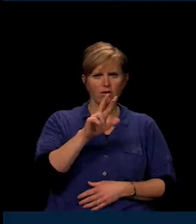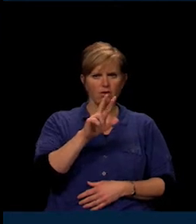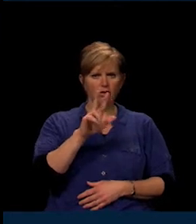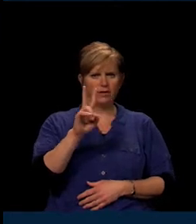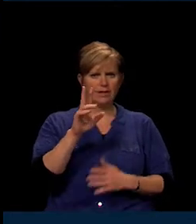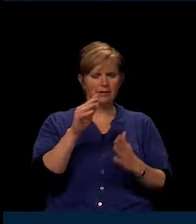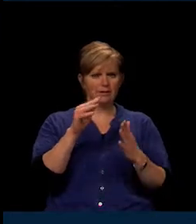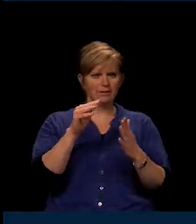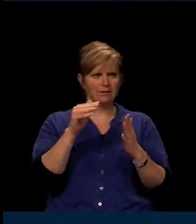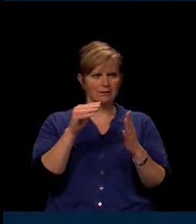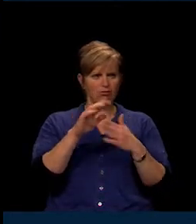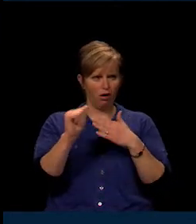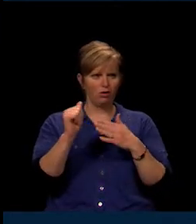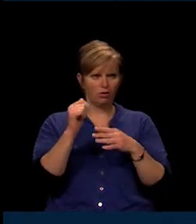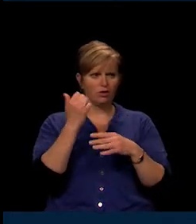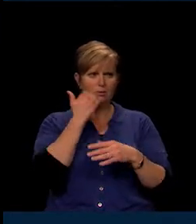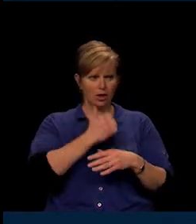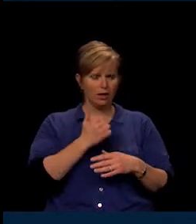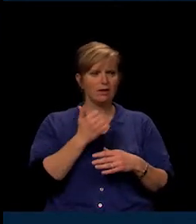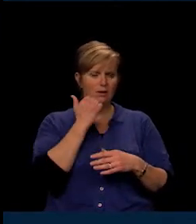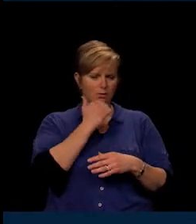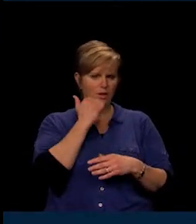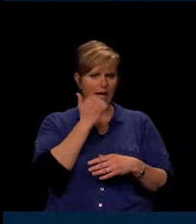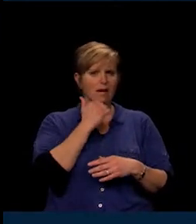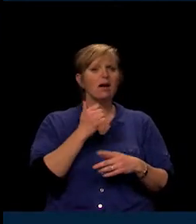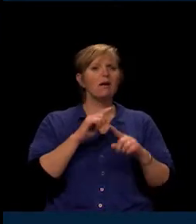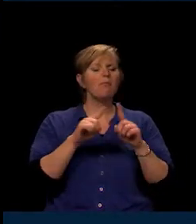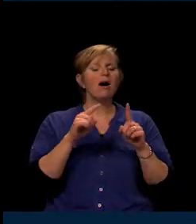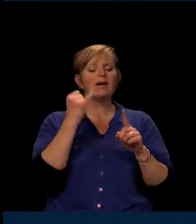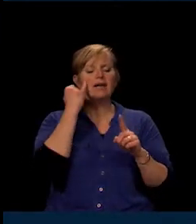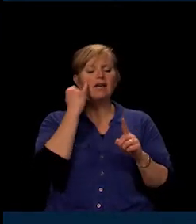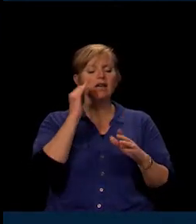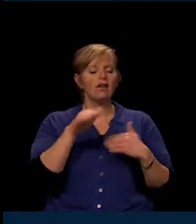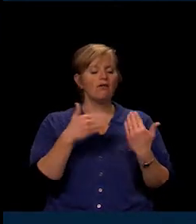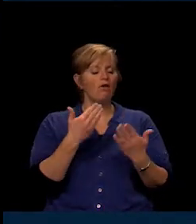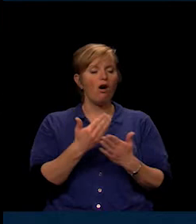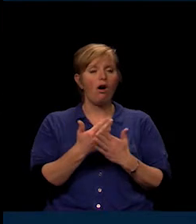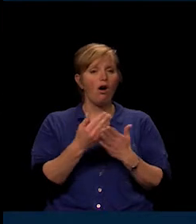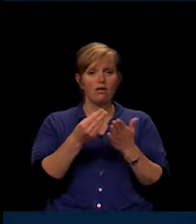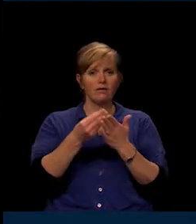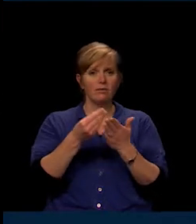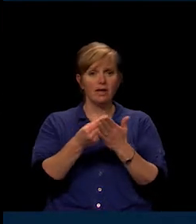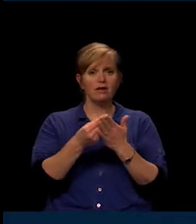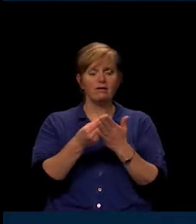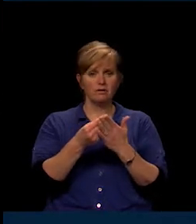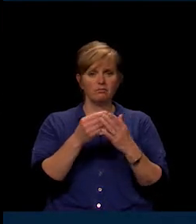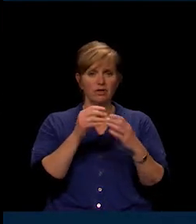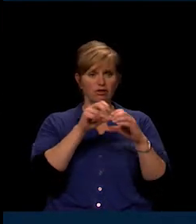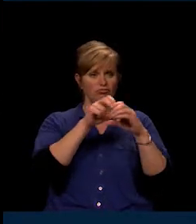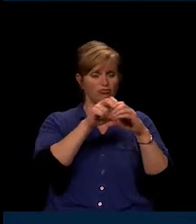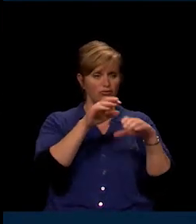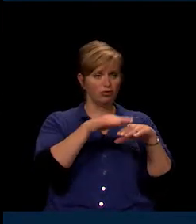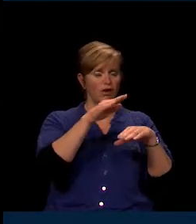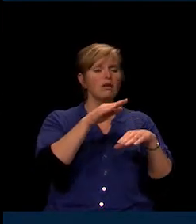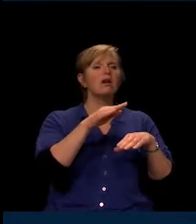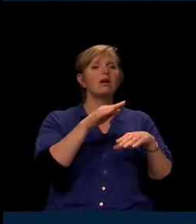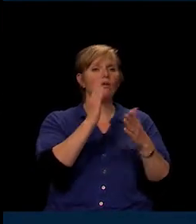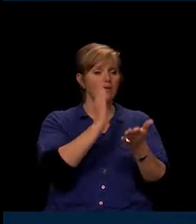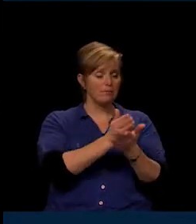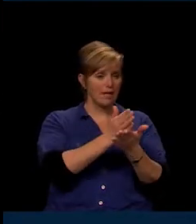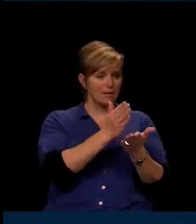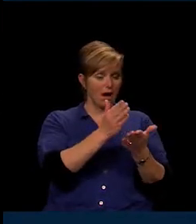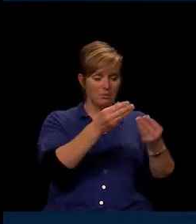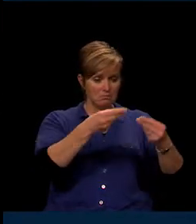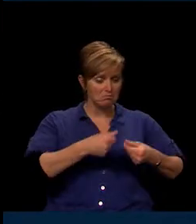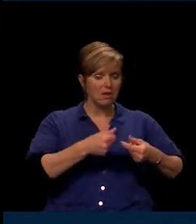you divide that balance and you say, you know what, if all revenue stopped, we can survive two weeks. Now the good news is, that is